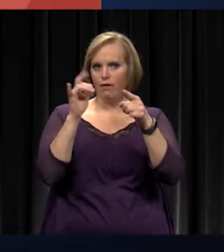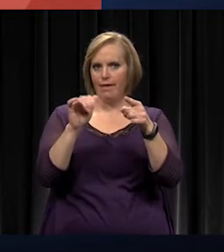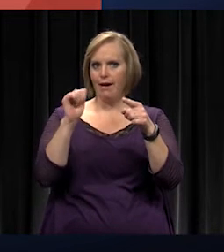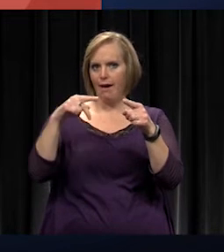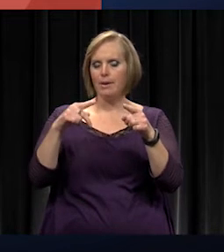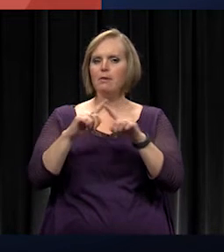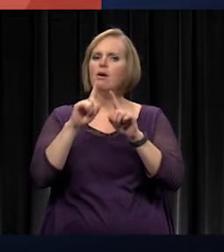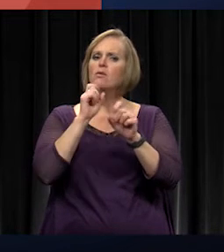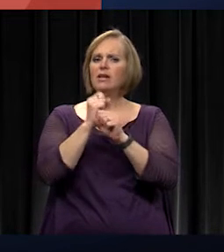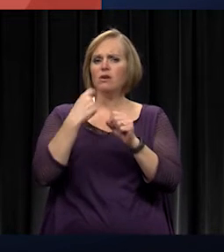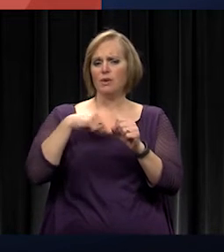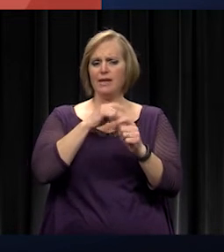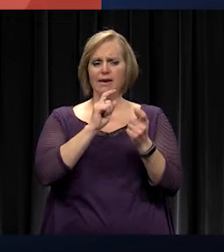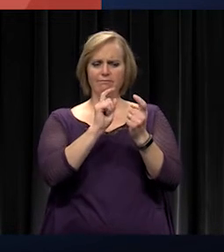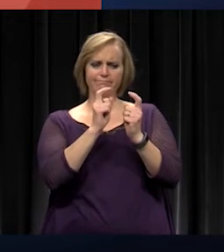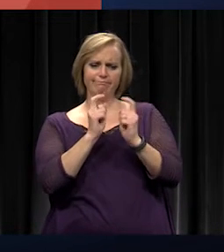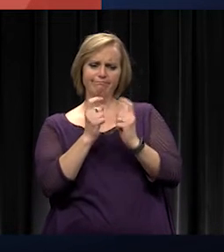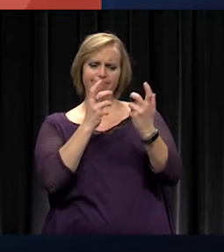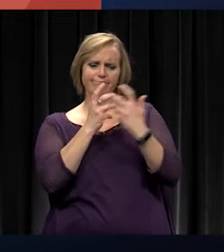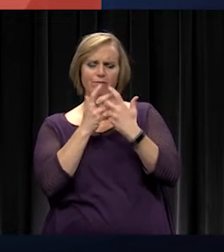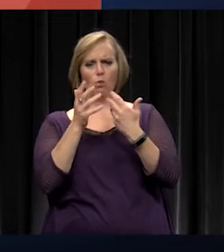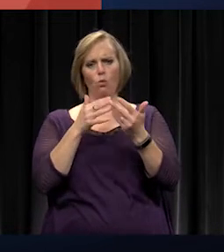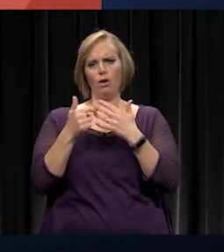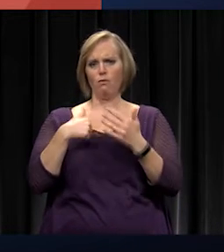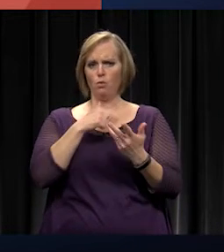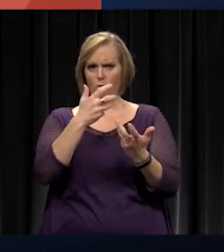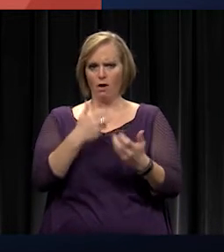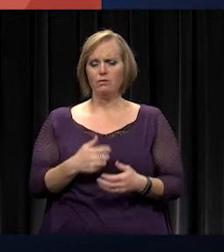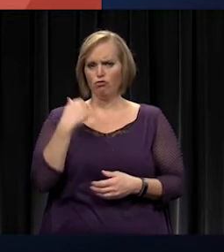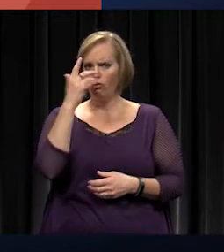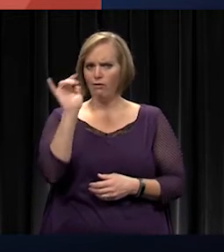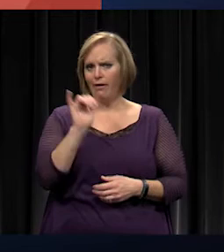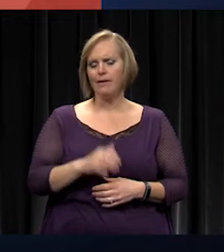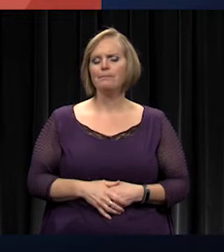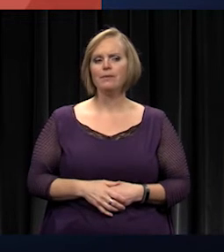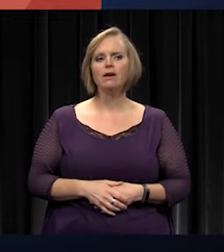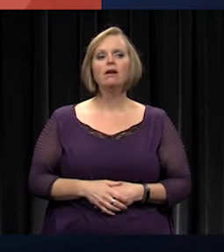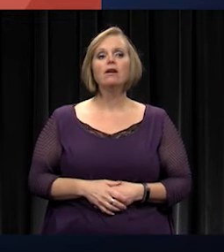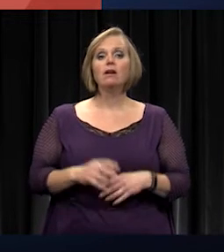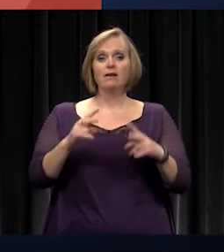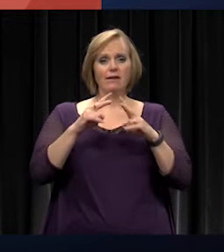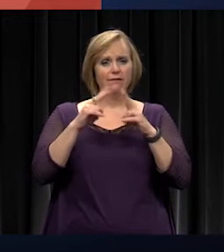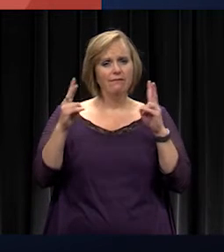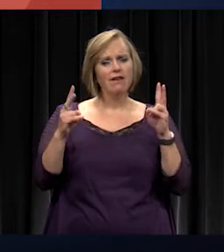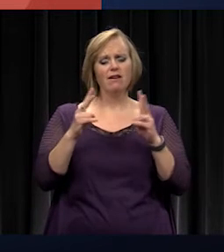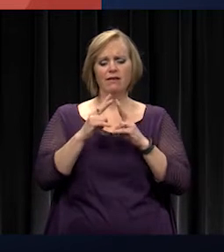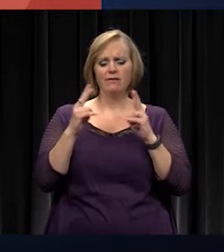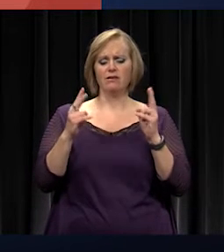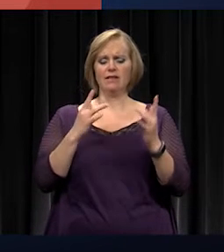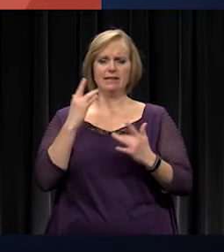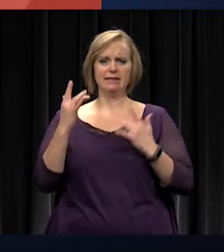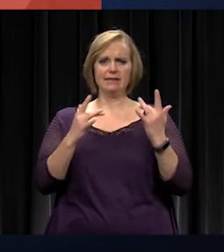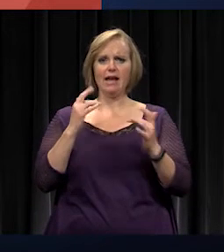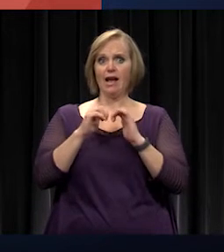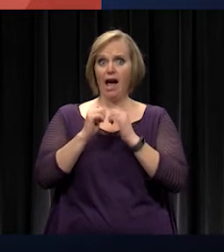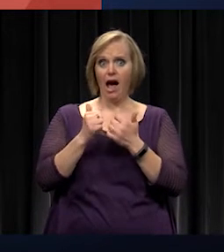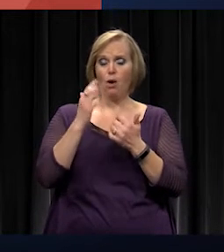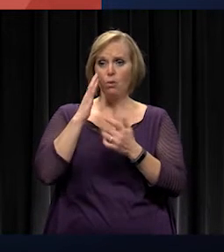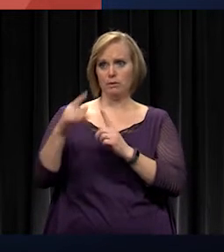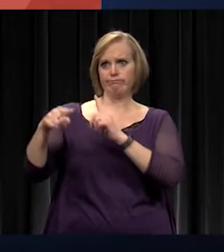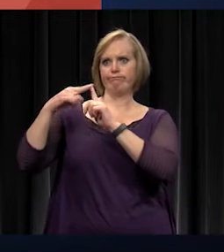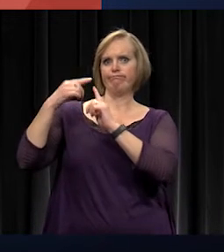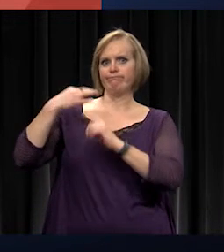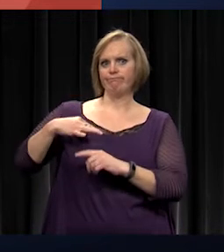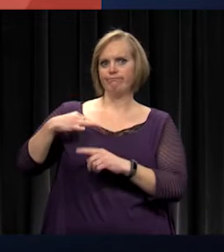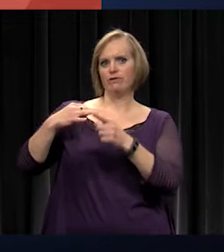customize it to be whatever we want it to be. And it's exciting to us all the different ways that this could benefit our parents. Like I said,